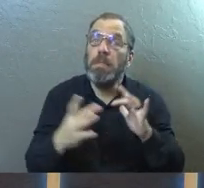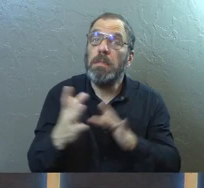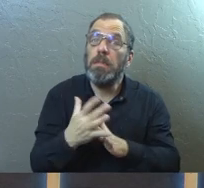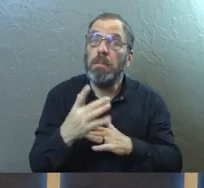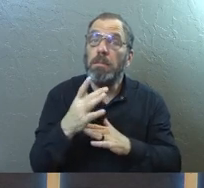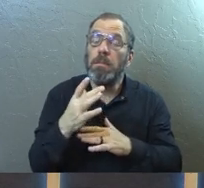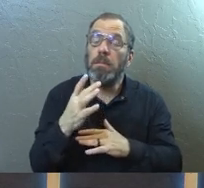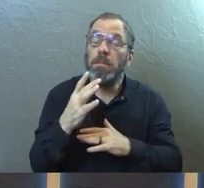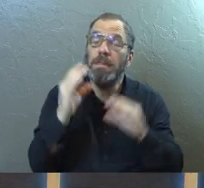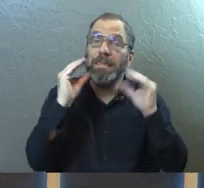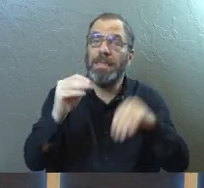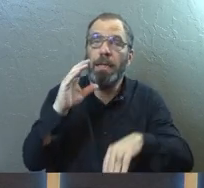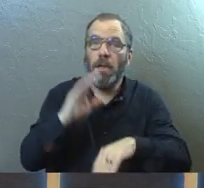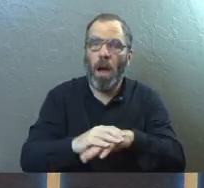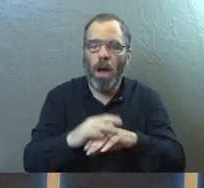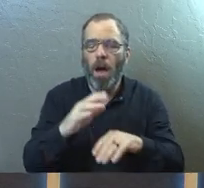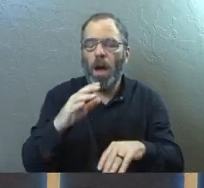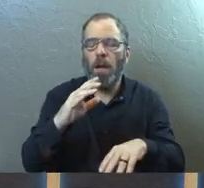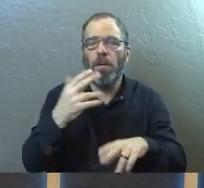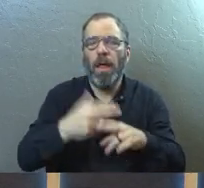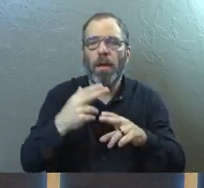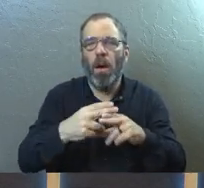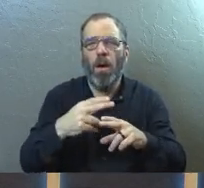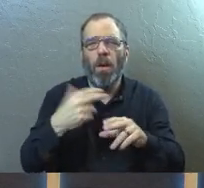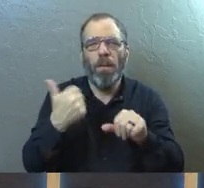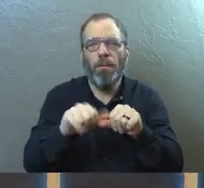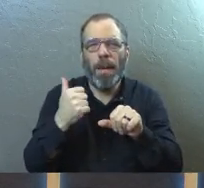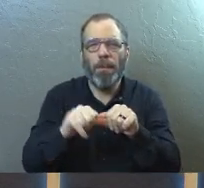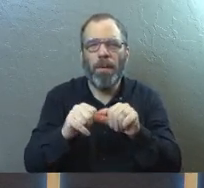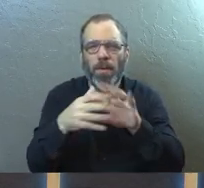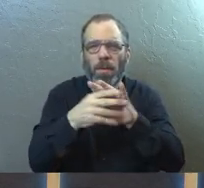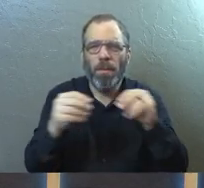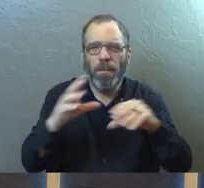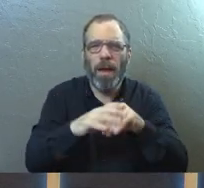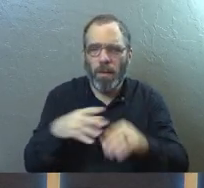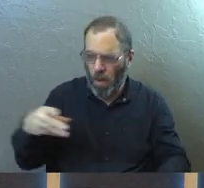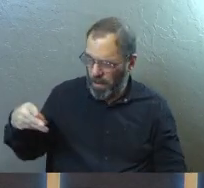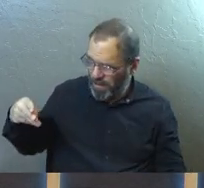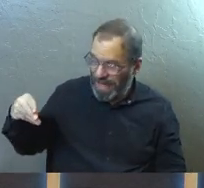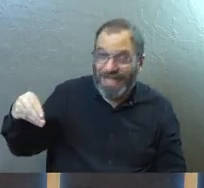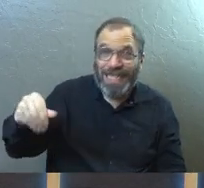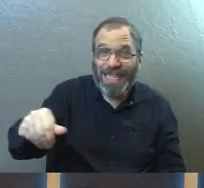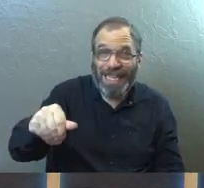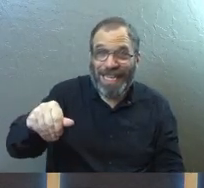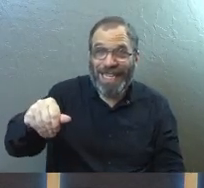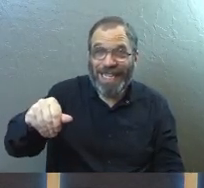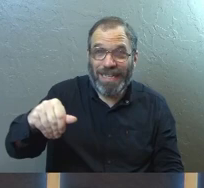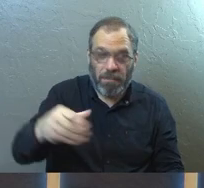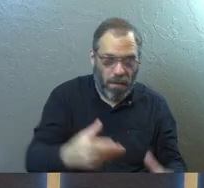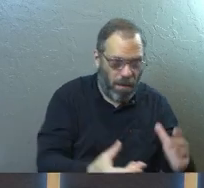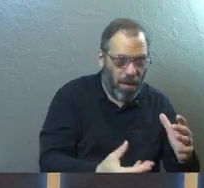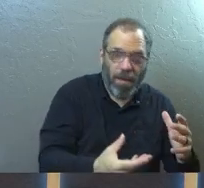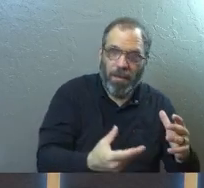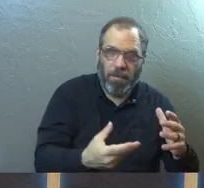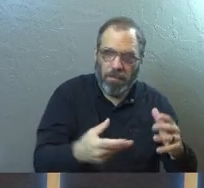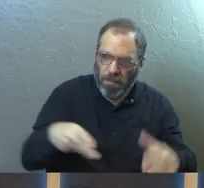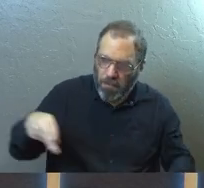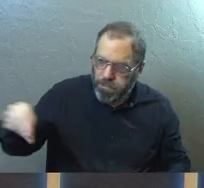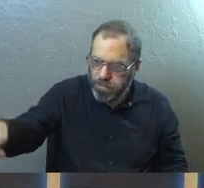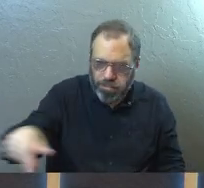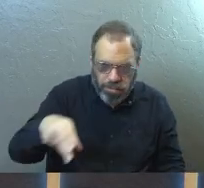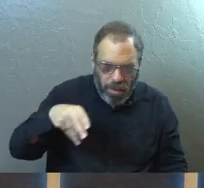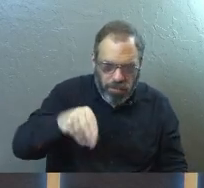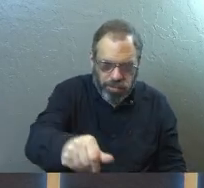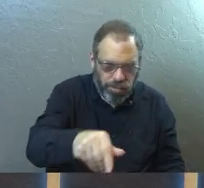this in the parable of the seeds and the sower. He talked about some seeds would come up really fast and then get choked out or be